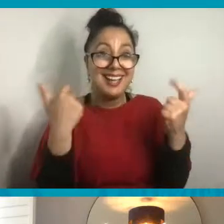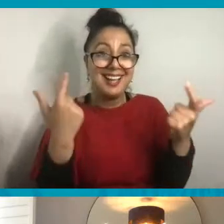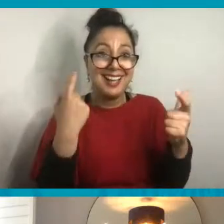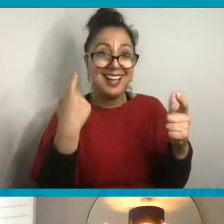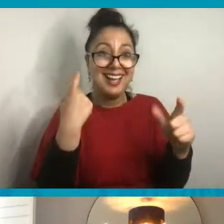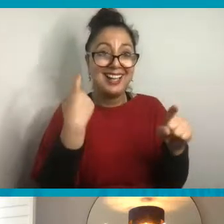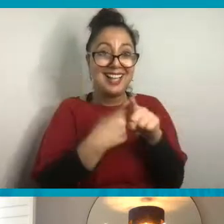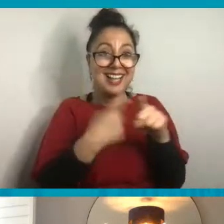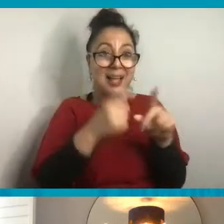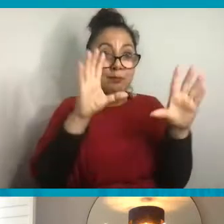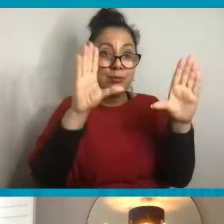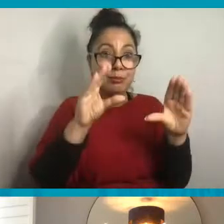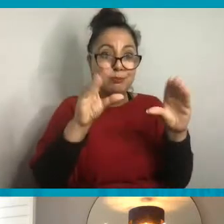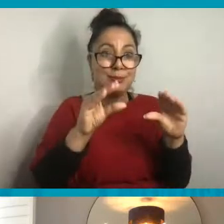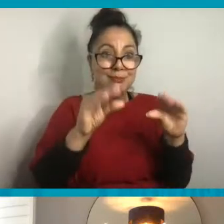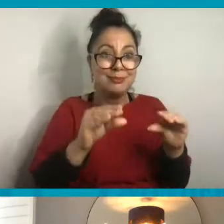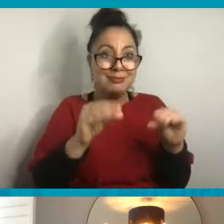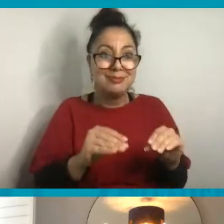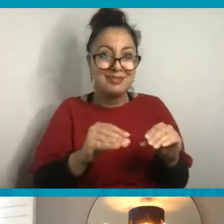Timer now. Yeah.